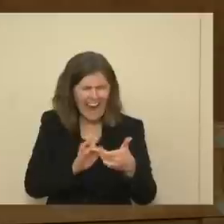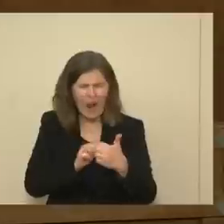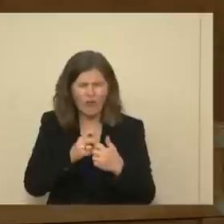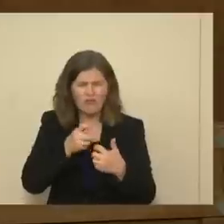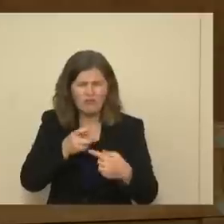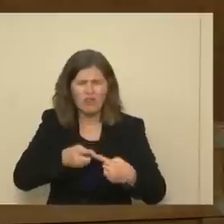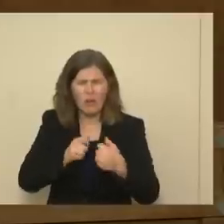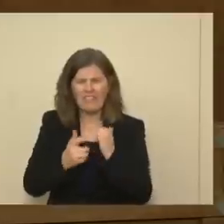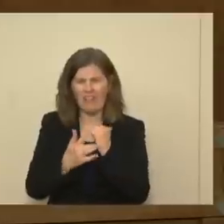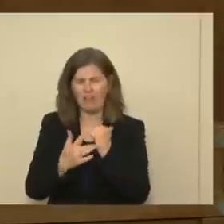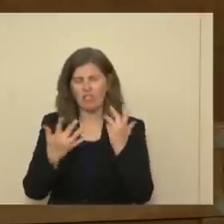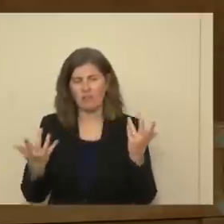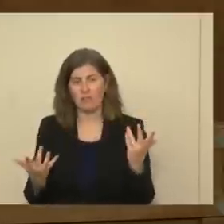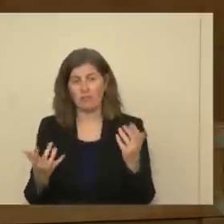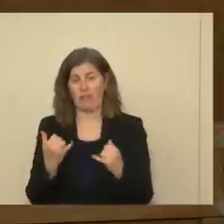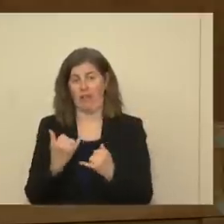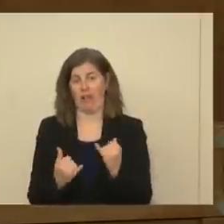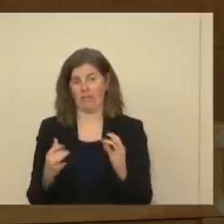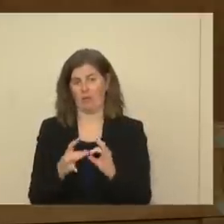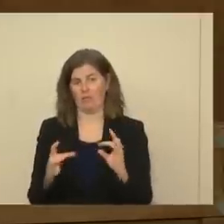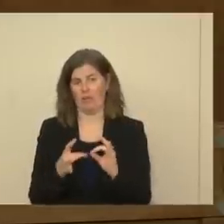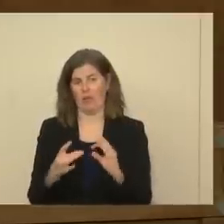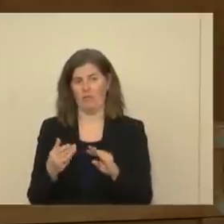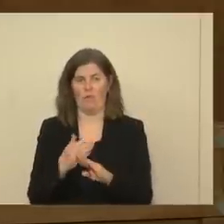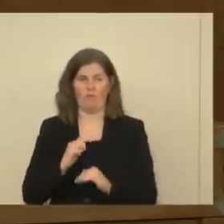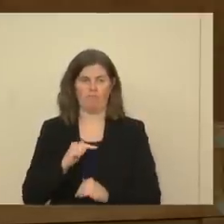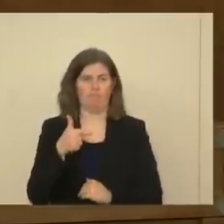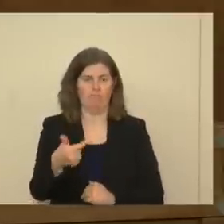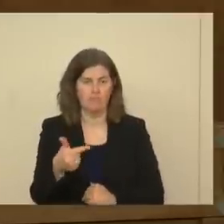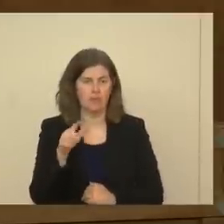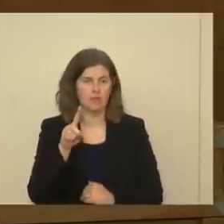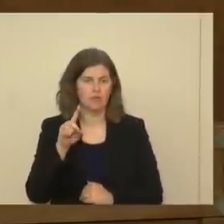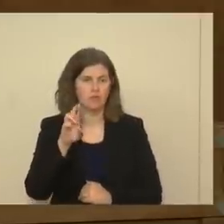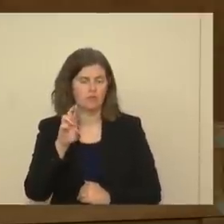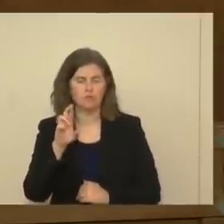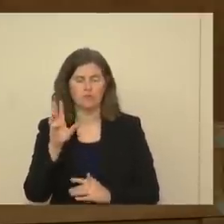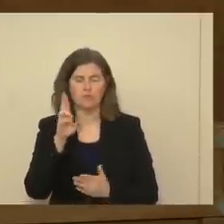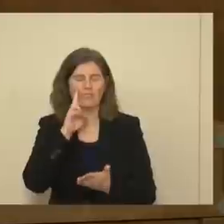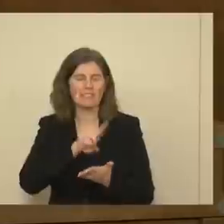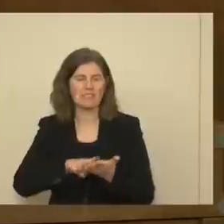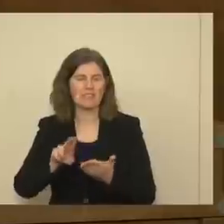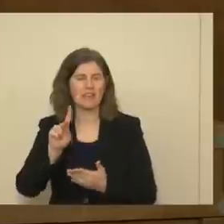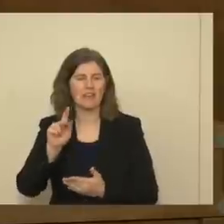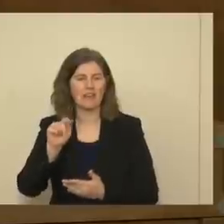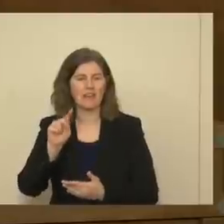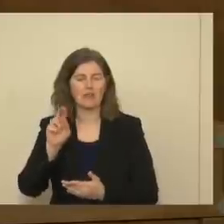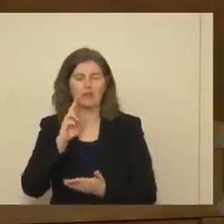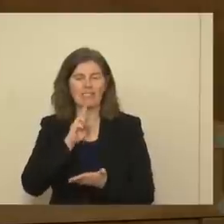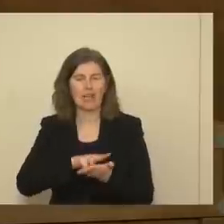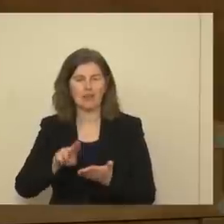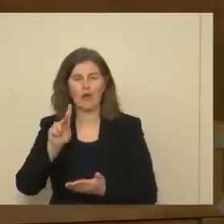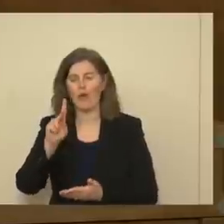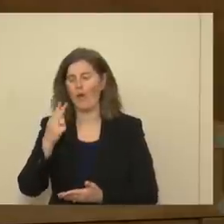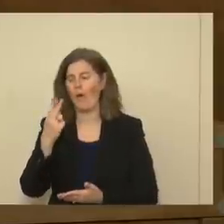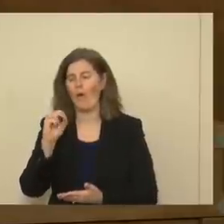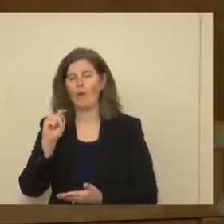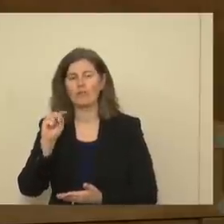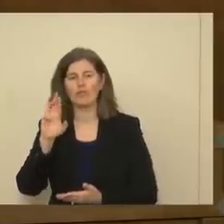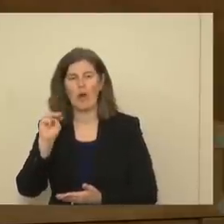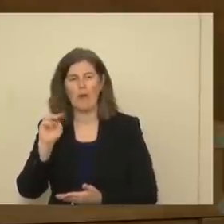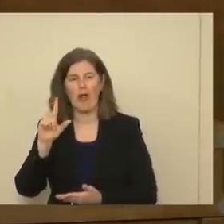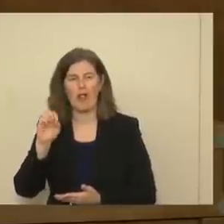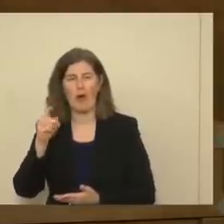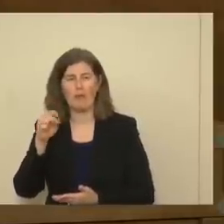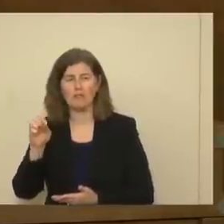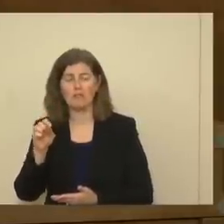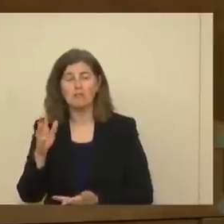So the last thing I have to say before I turn it over to Katrina, to Secretary Jodrom-Lupus, is that, you know,